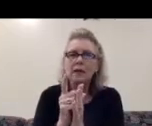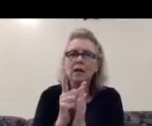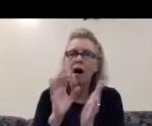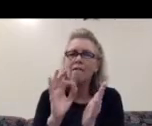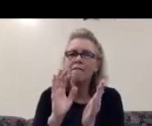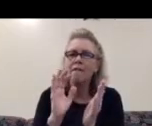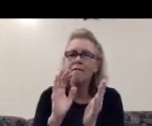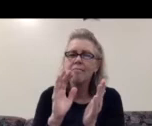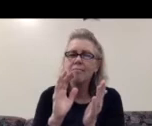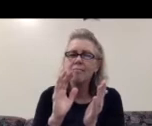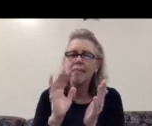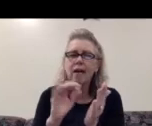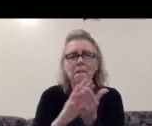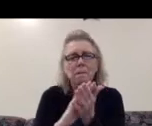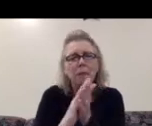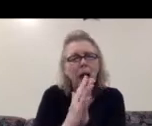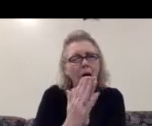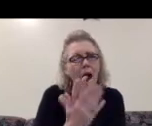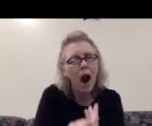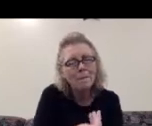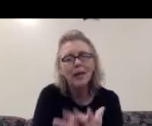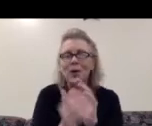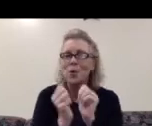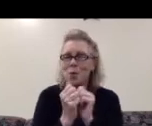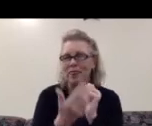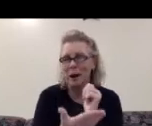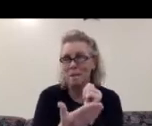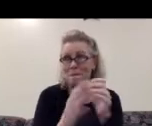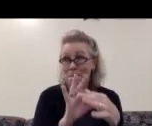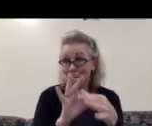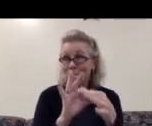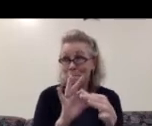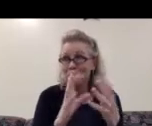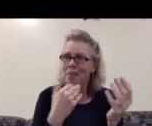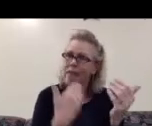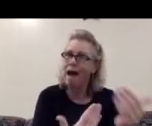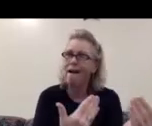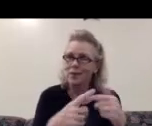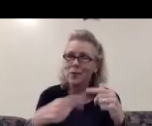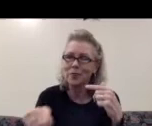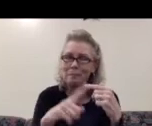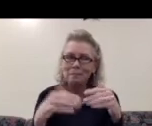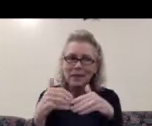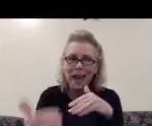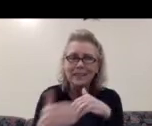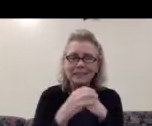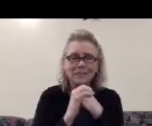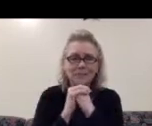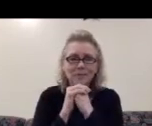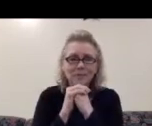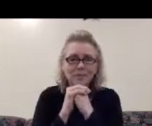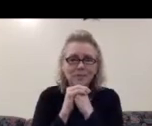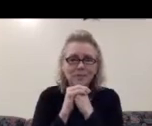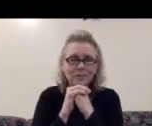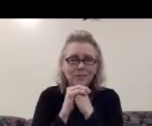became someone else with them and thanks to them. next one, please. And let's go to the,